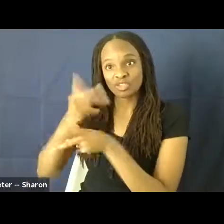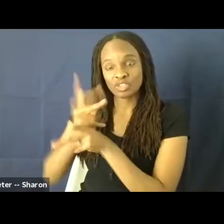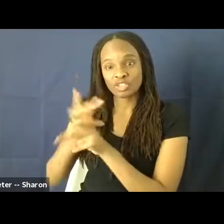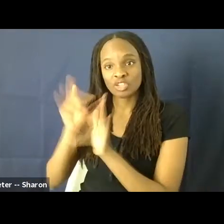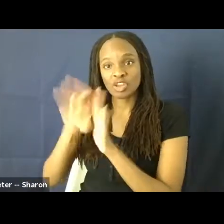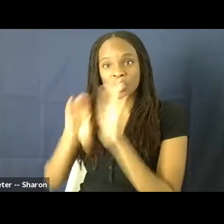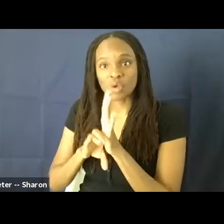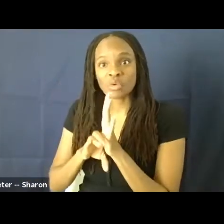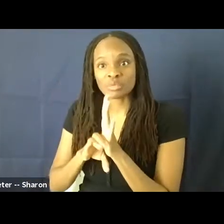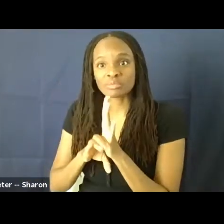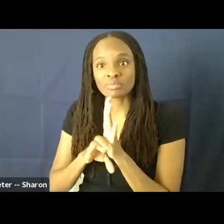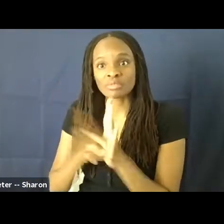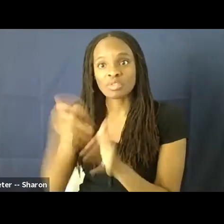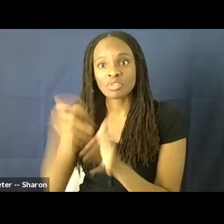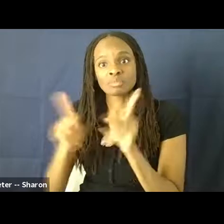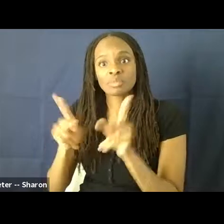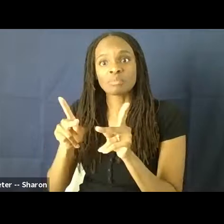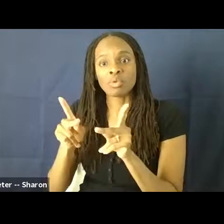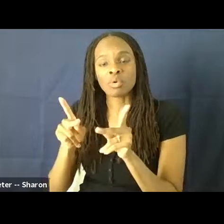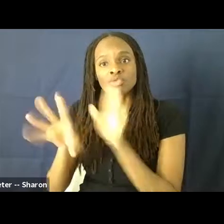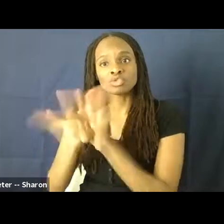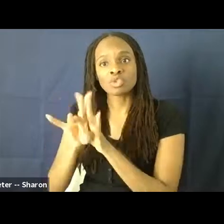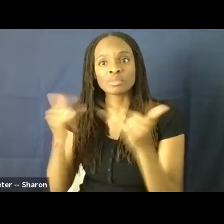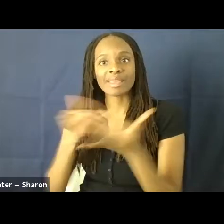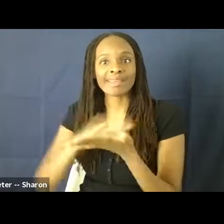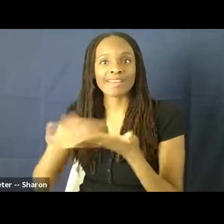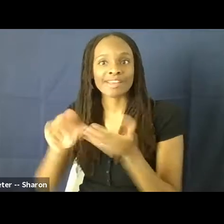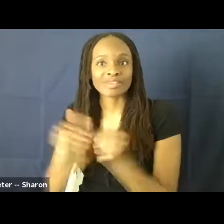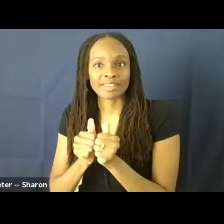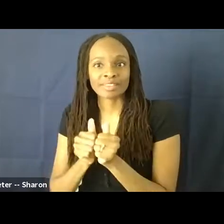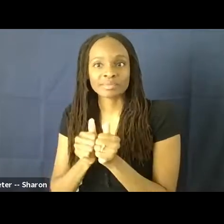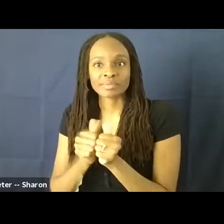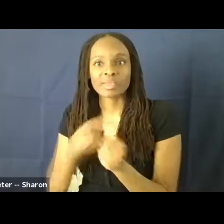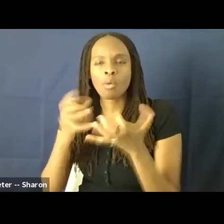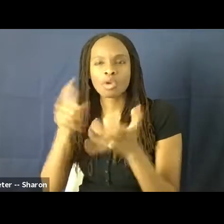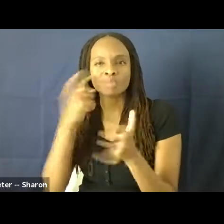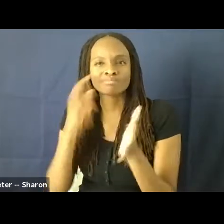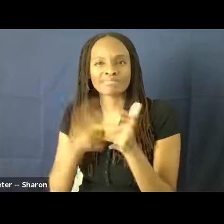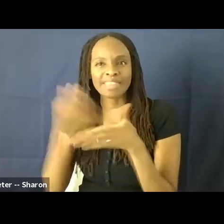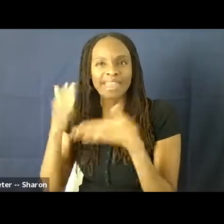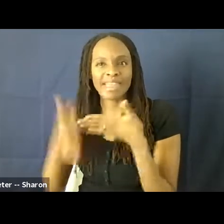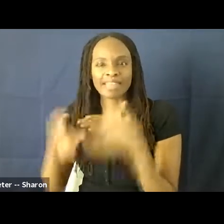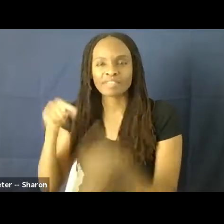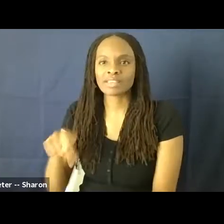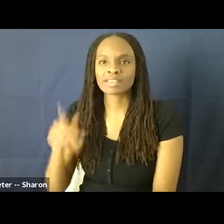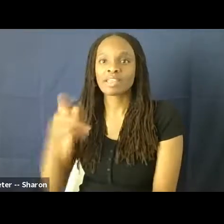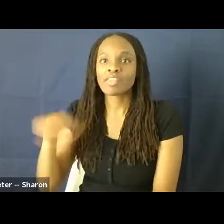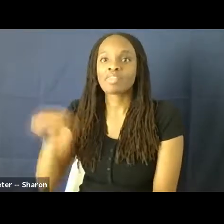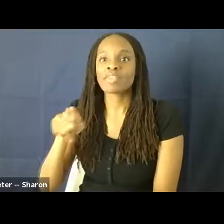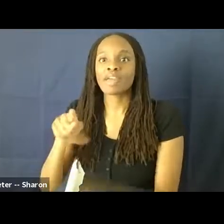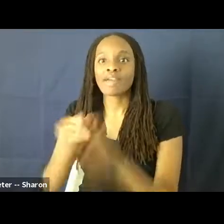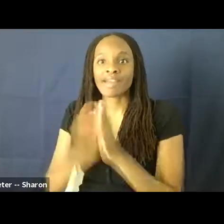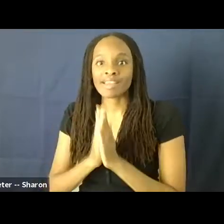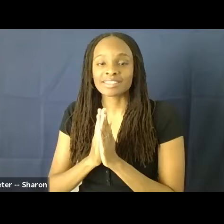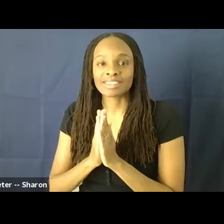nice. These are the people that they chose to play nice with, right? And I want you to note that at the very end of this, they're asking the Hays